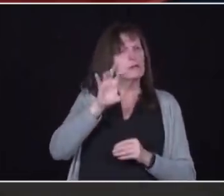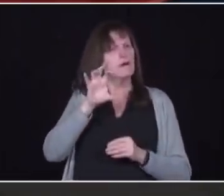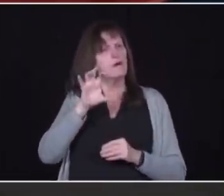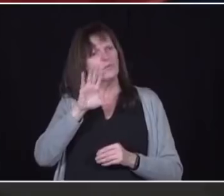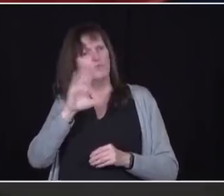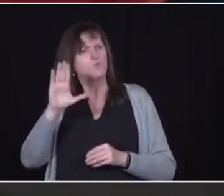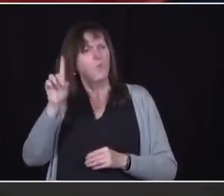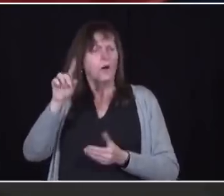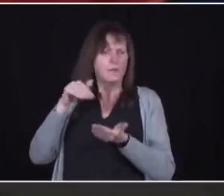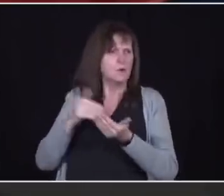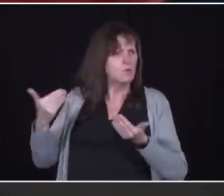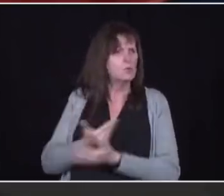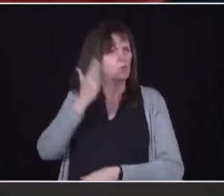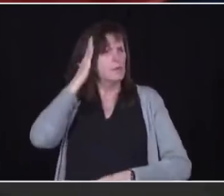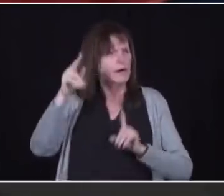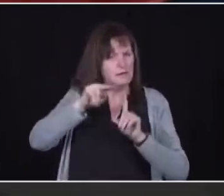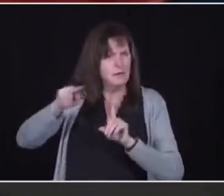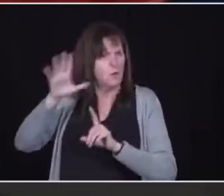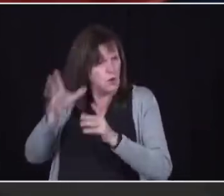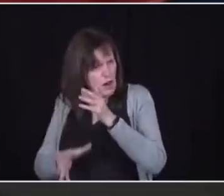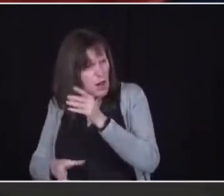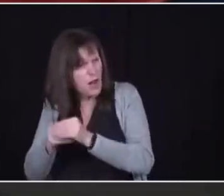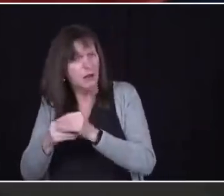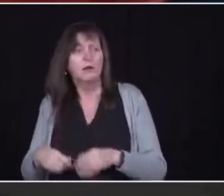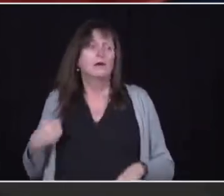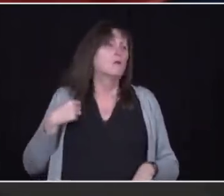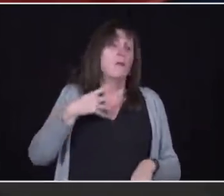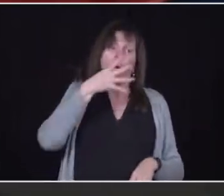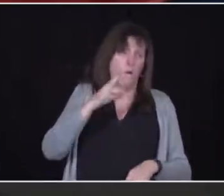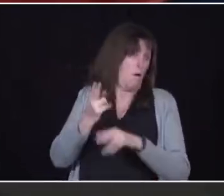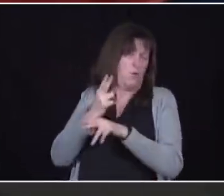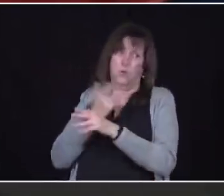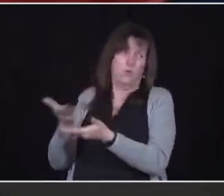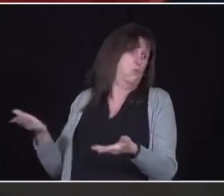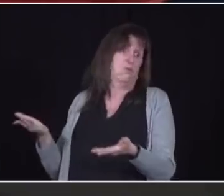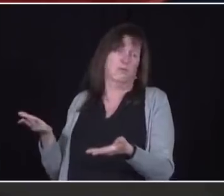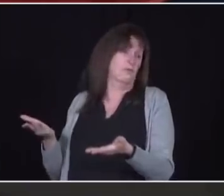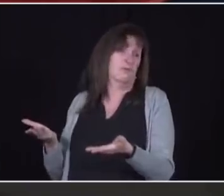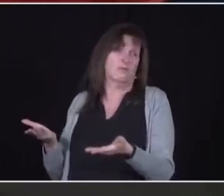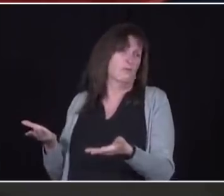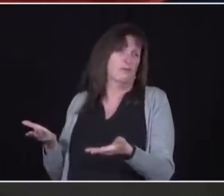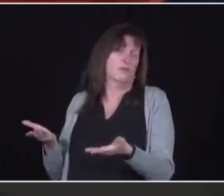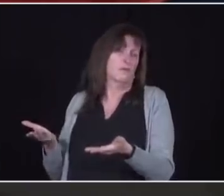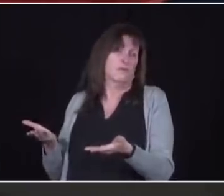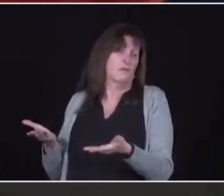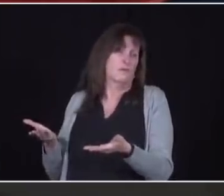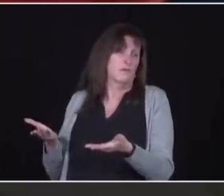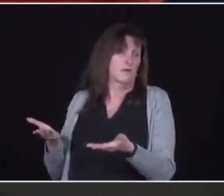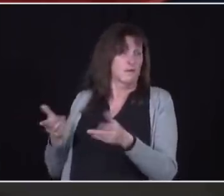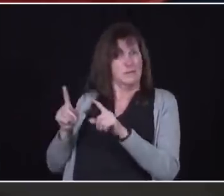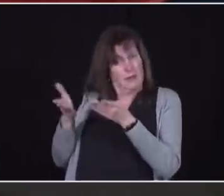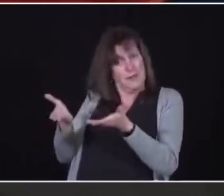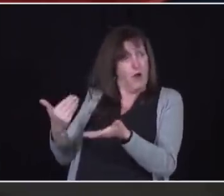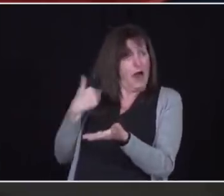We don't want to have the use this new, we don't want to use this new capacity, but I want the people of Ontario to rest